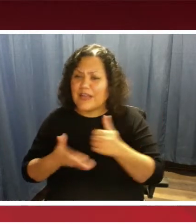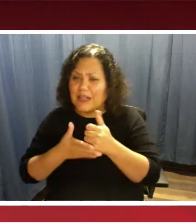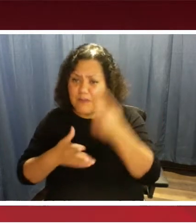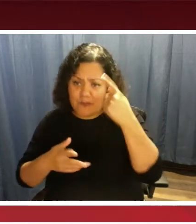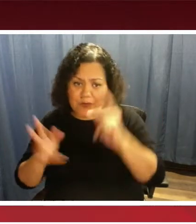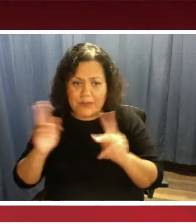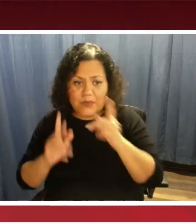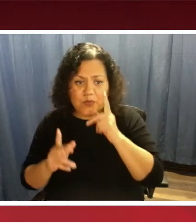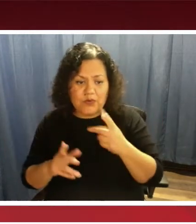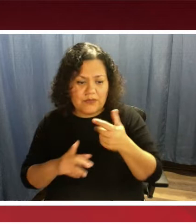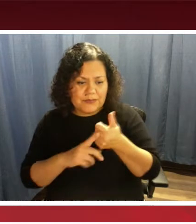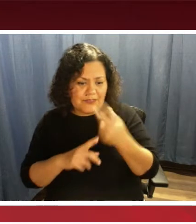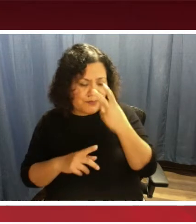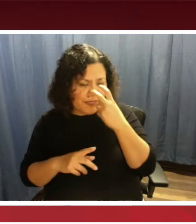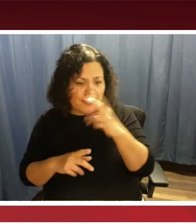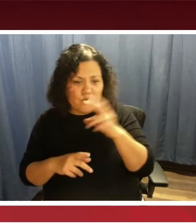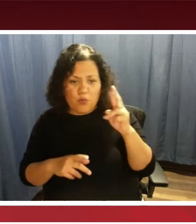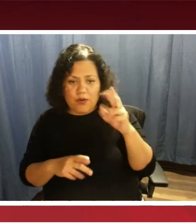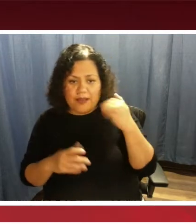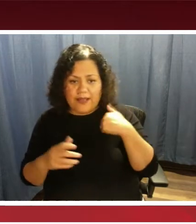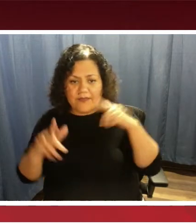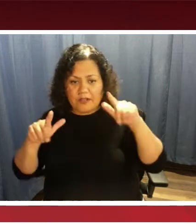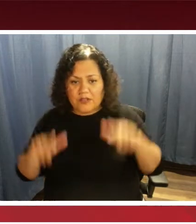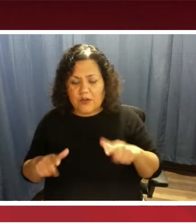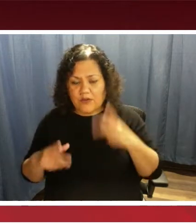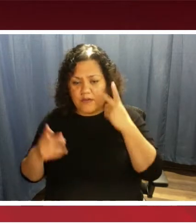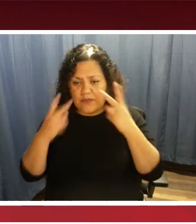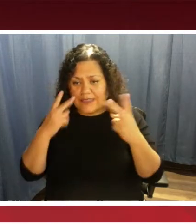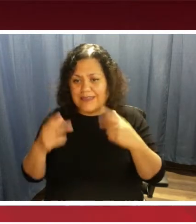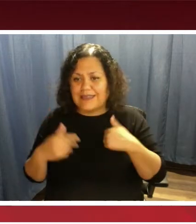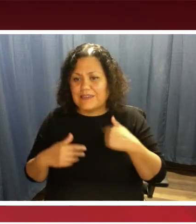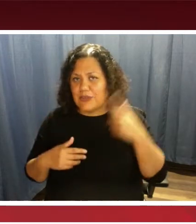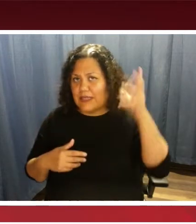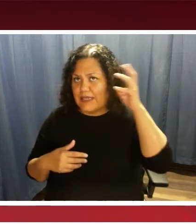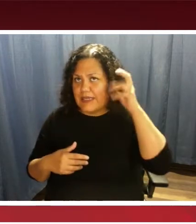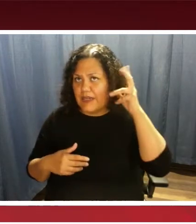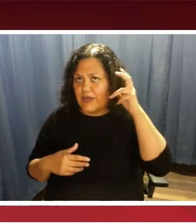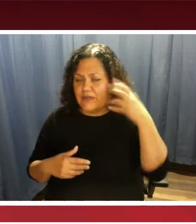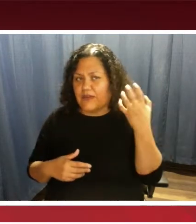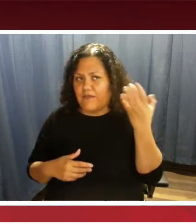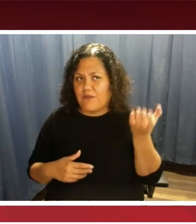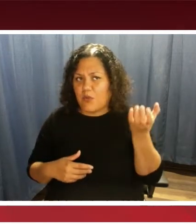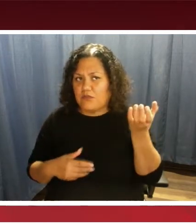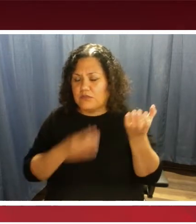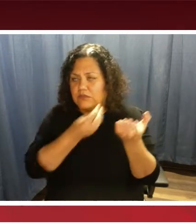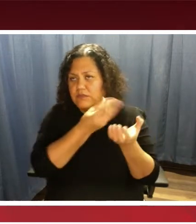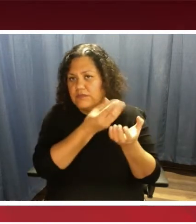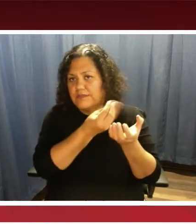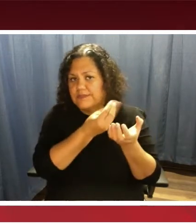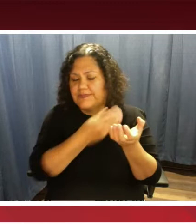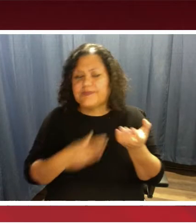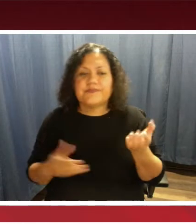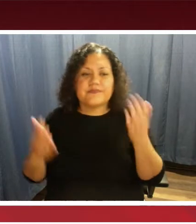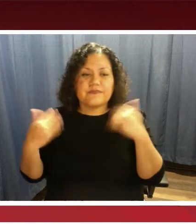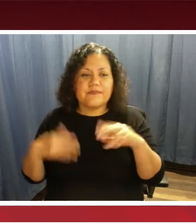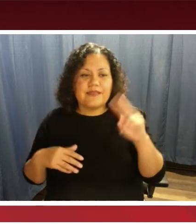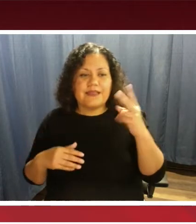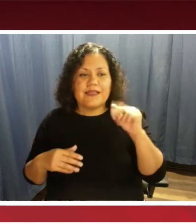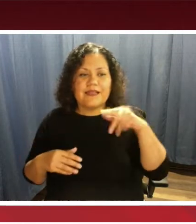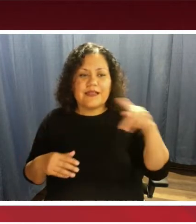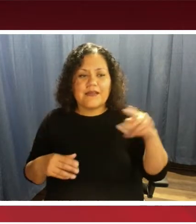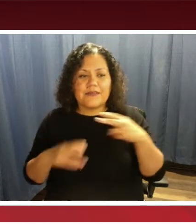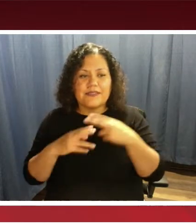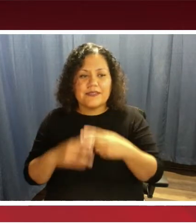blind or have low vision because it has that audio component and navigation to it. The second app is the NaviLens